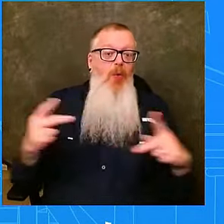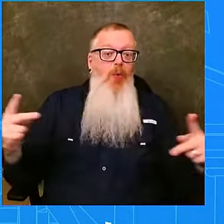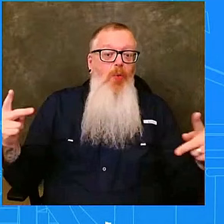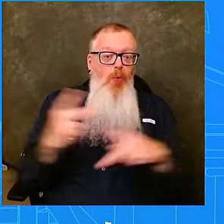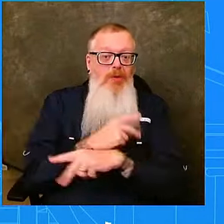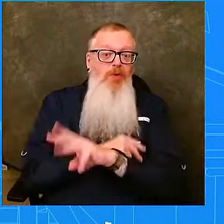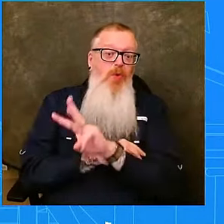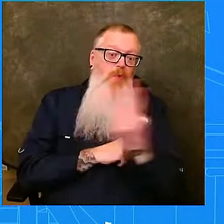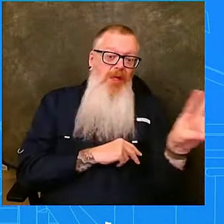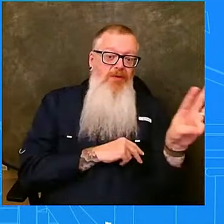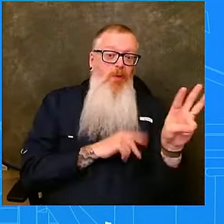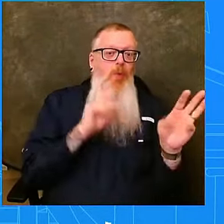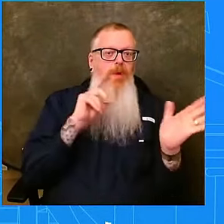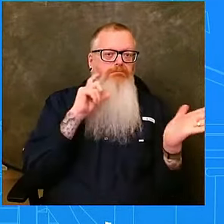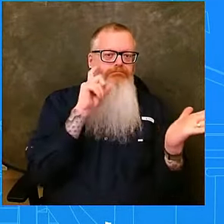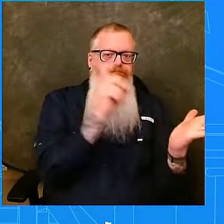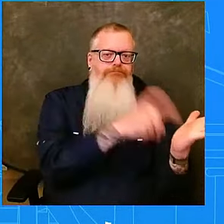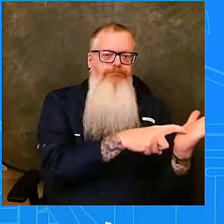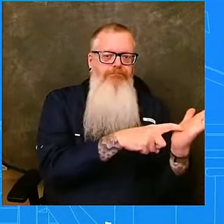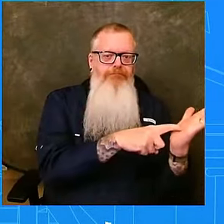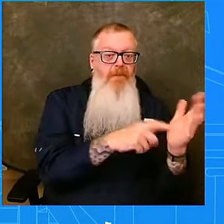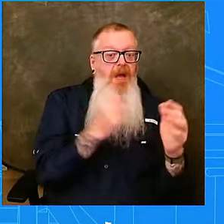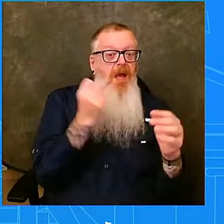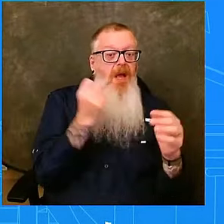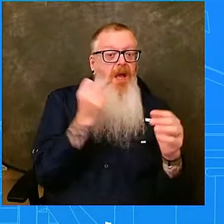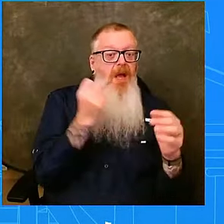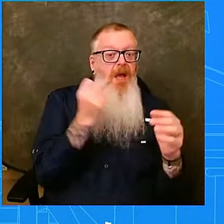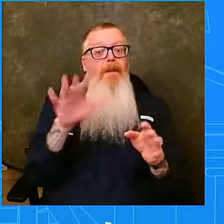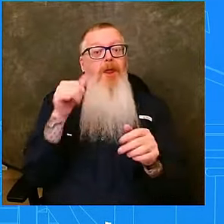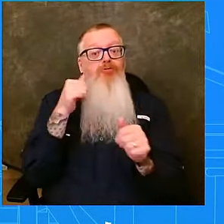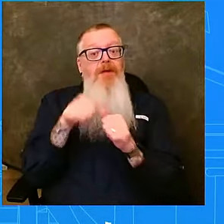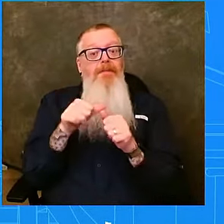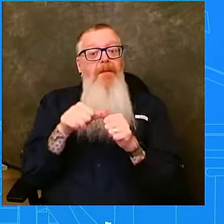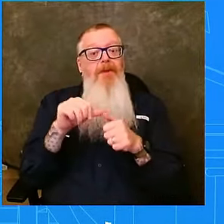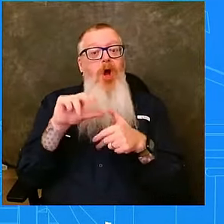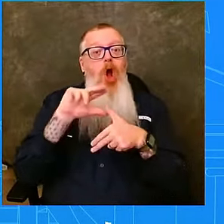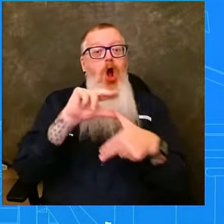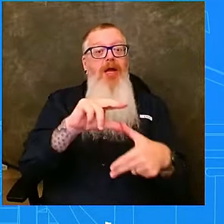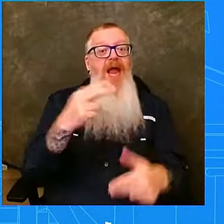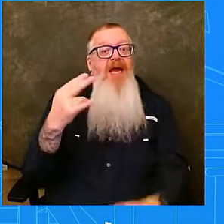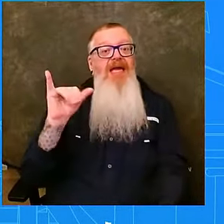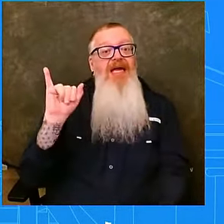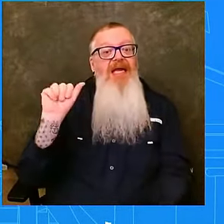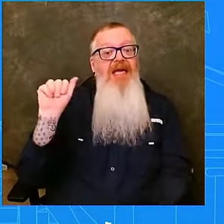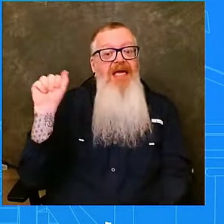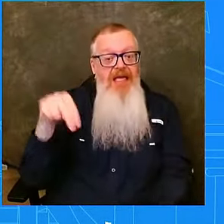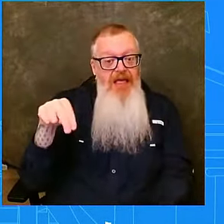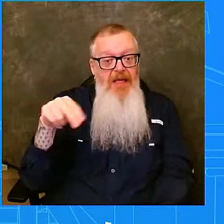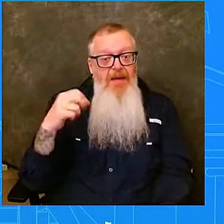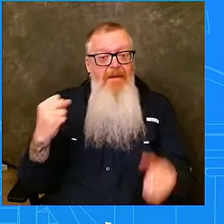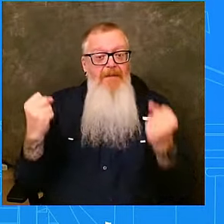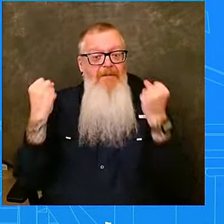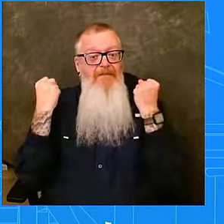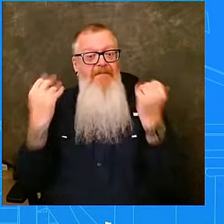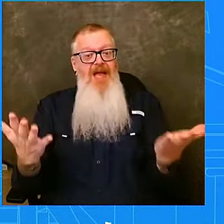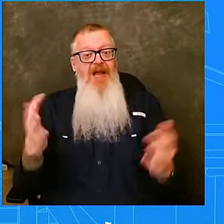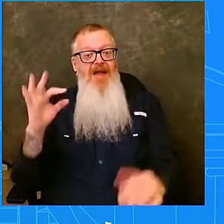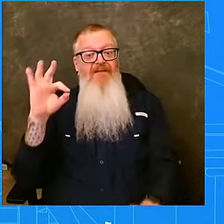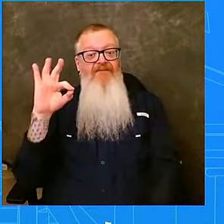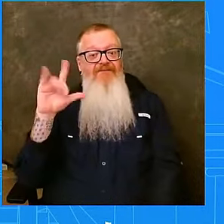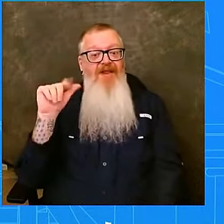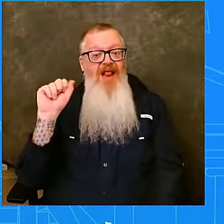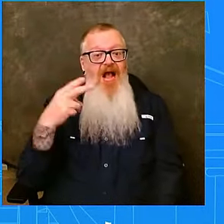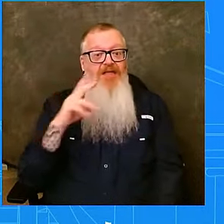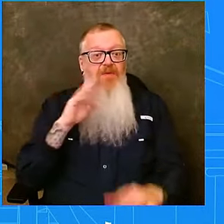Ian how much inland flooding and flash flooding that happened on the east coast in the Orlando area. And so we're